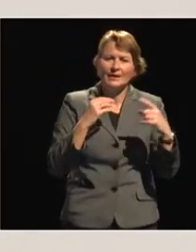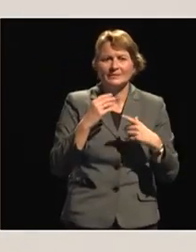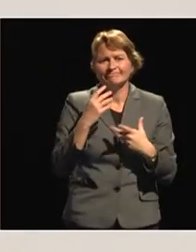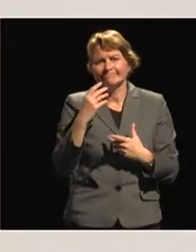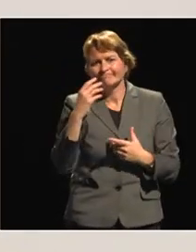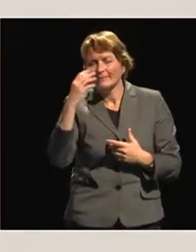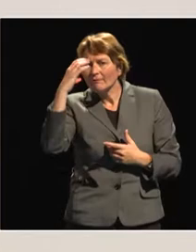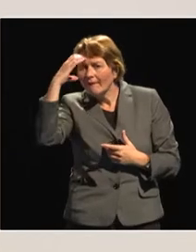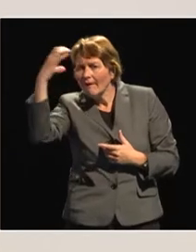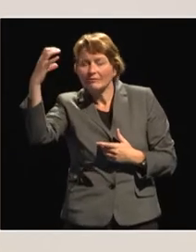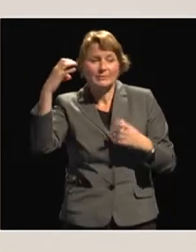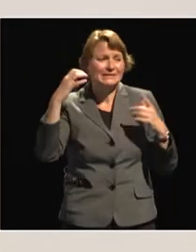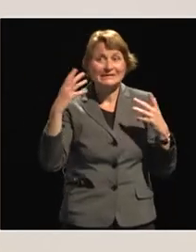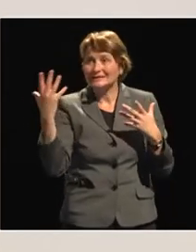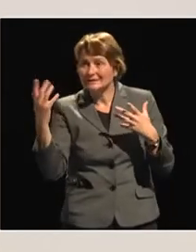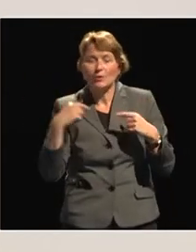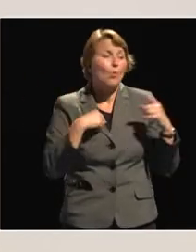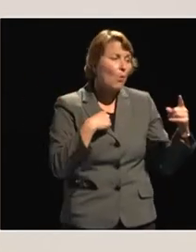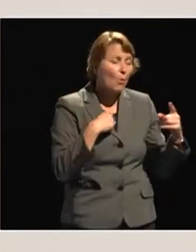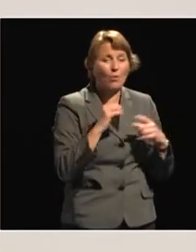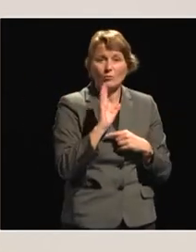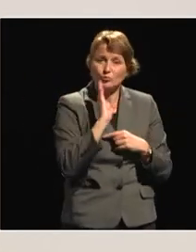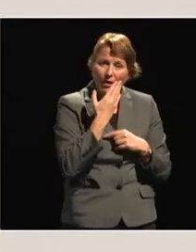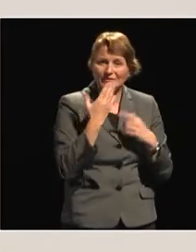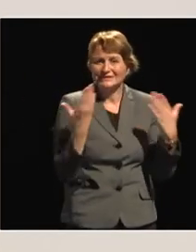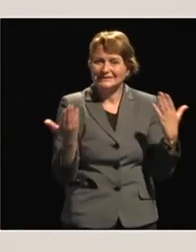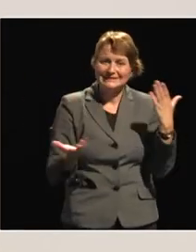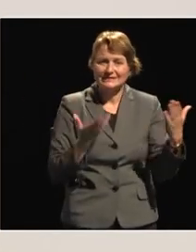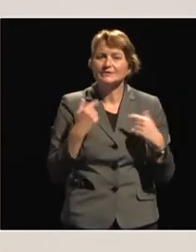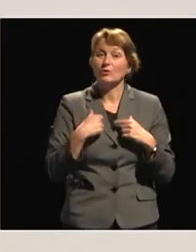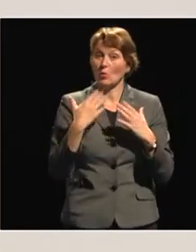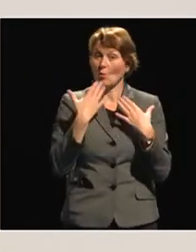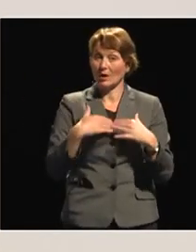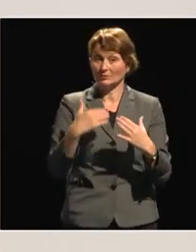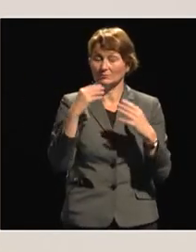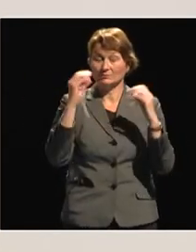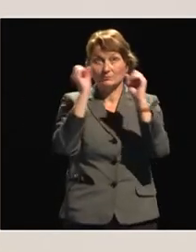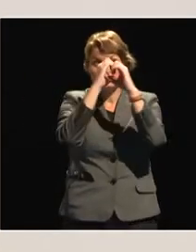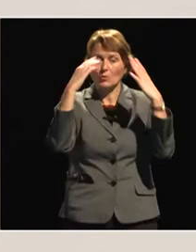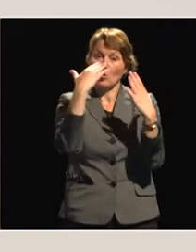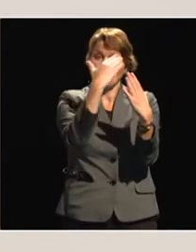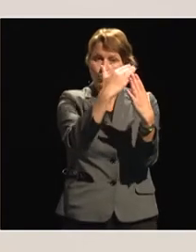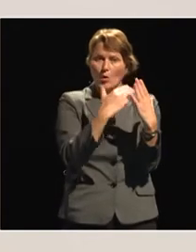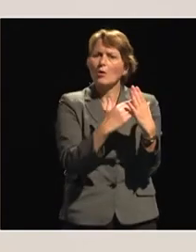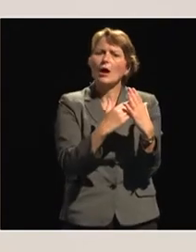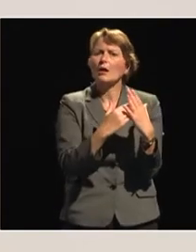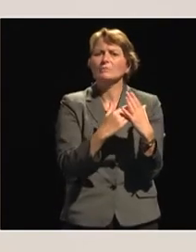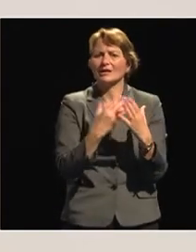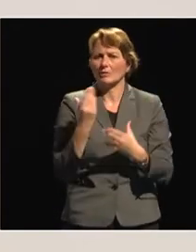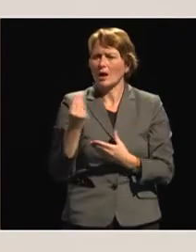You need a program actually not to involve too much of the providing financing,